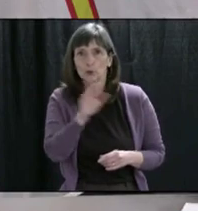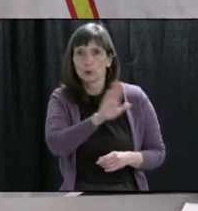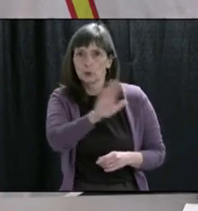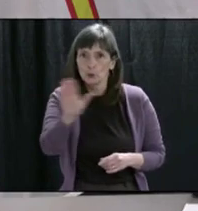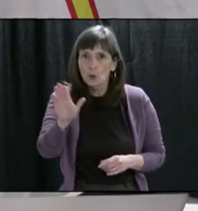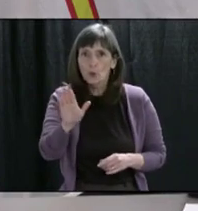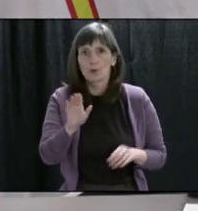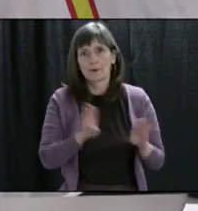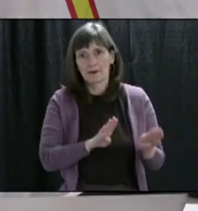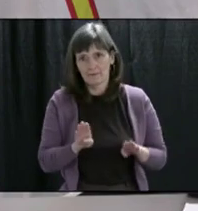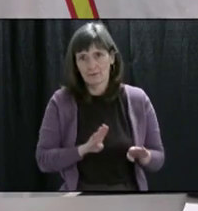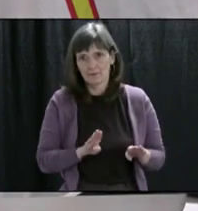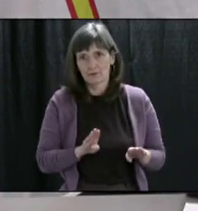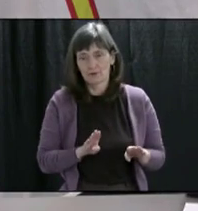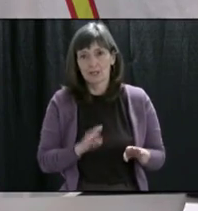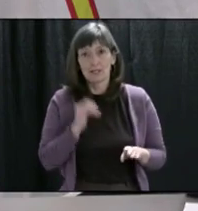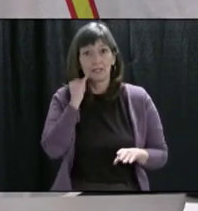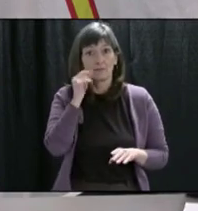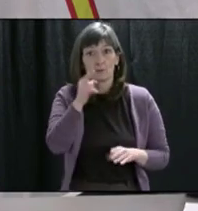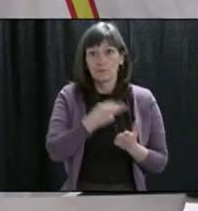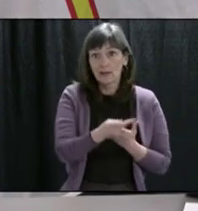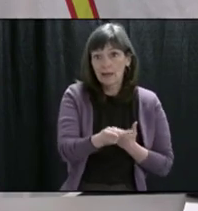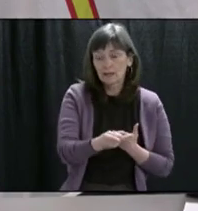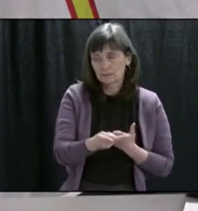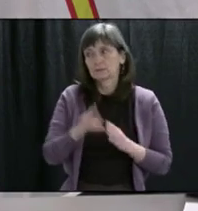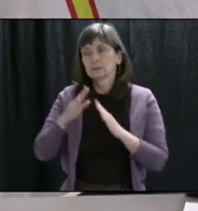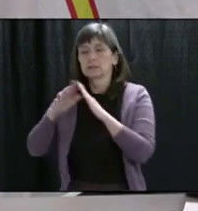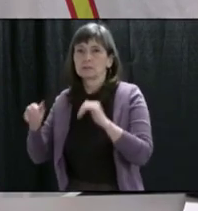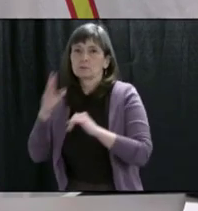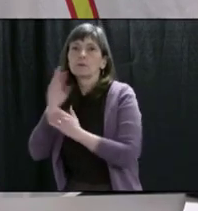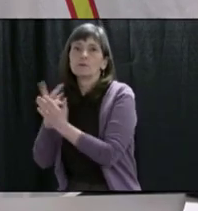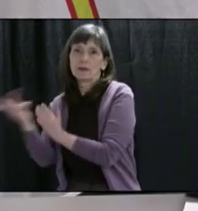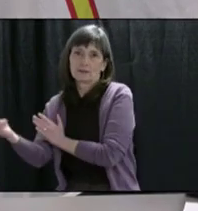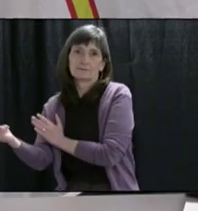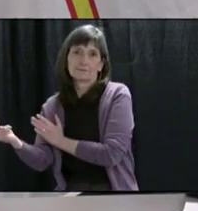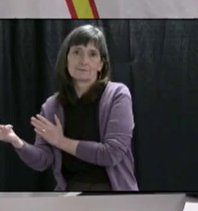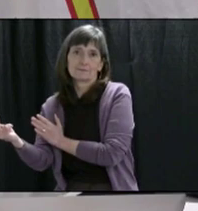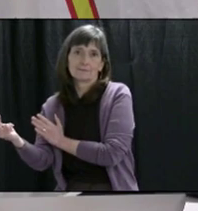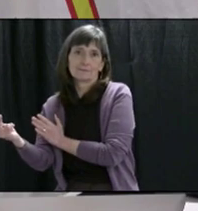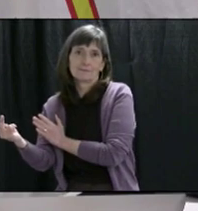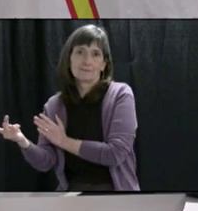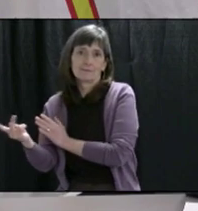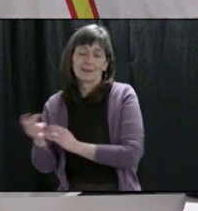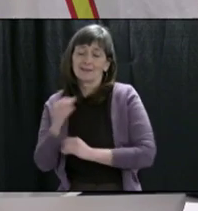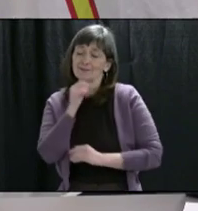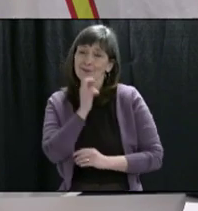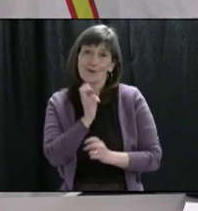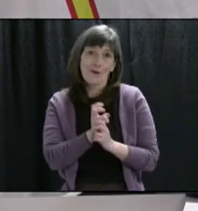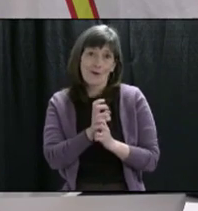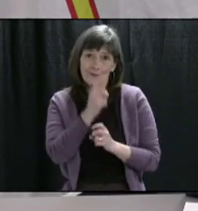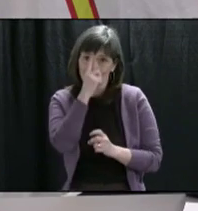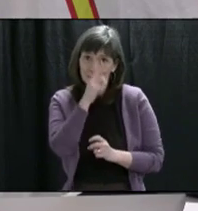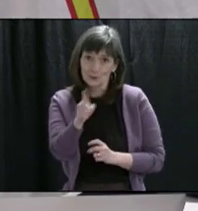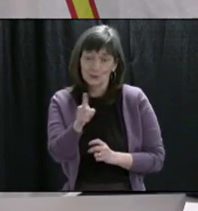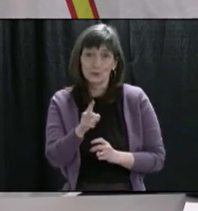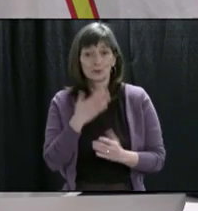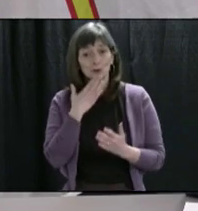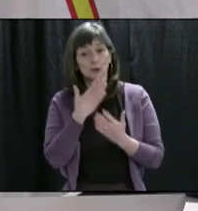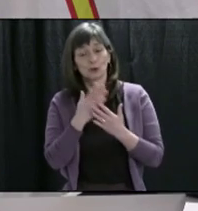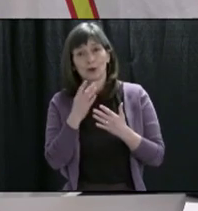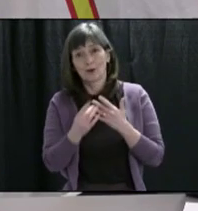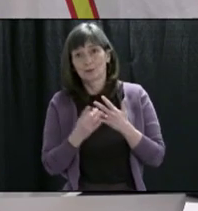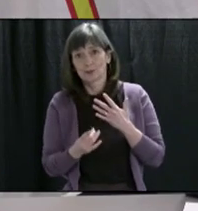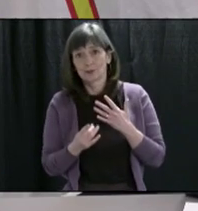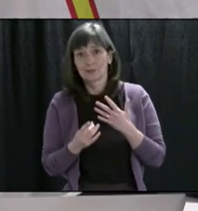What we're asking you, well, it isn't that hard. We're asking you to make some good choices. Essential travel only.